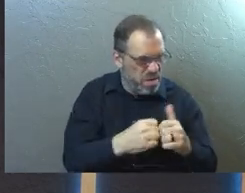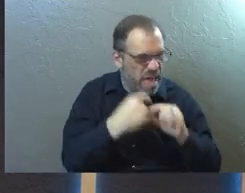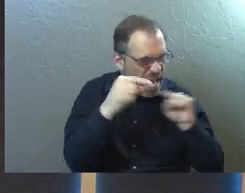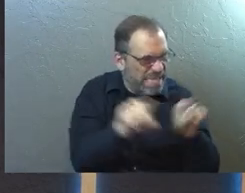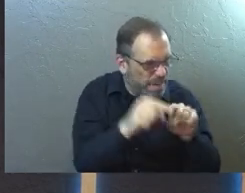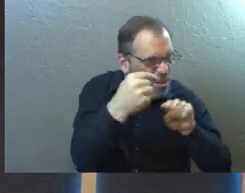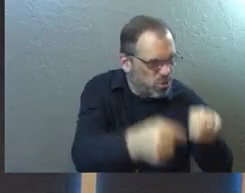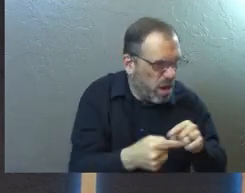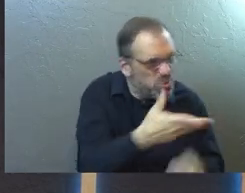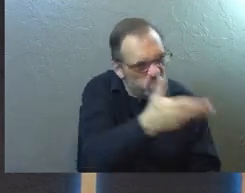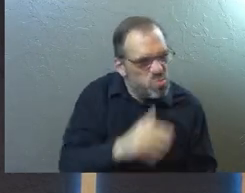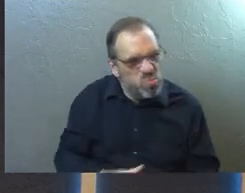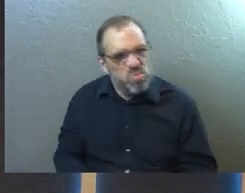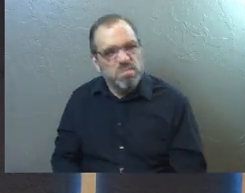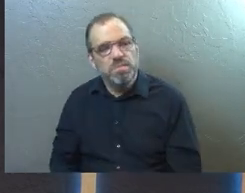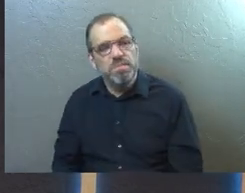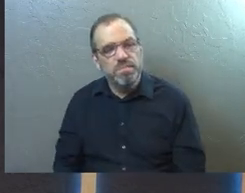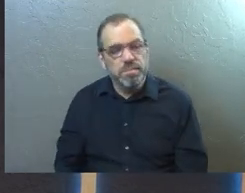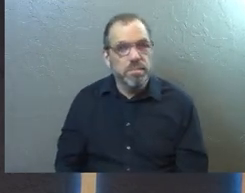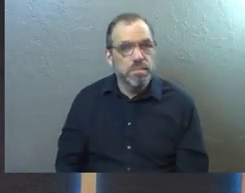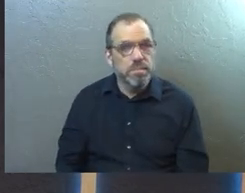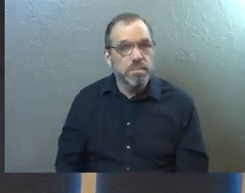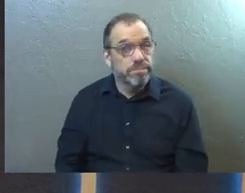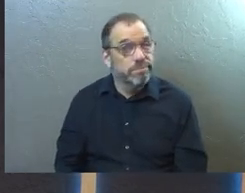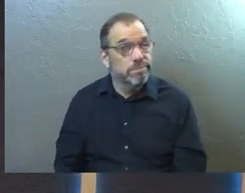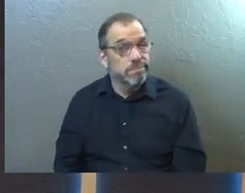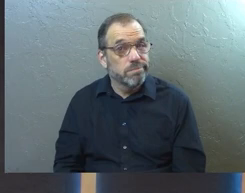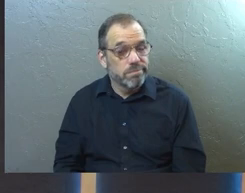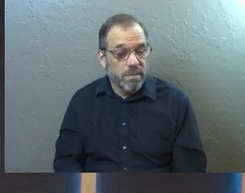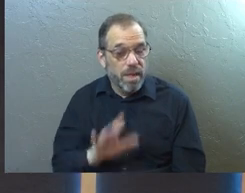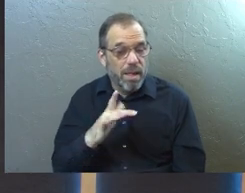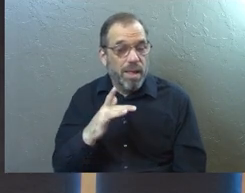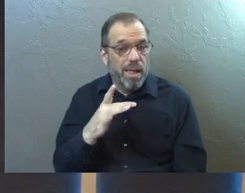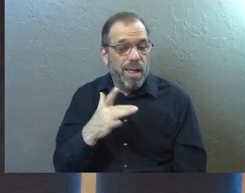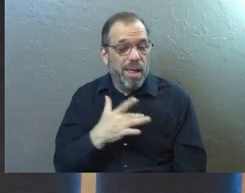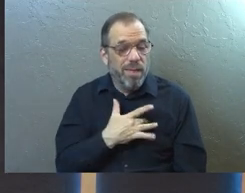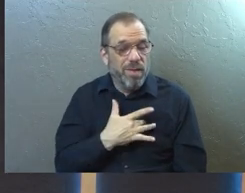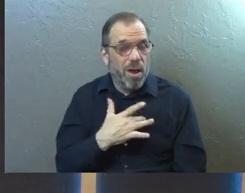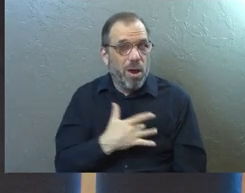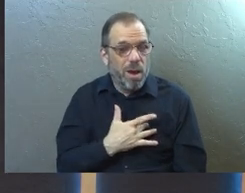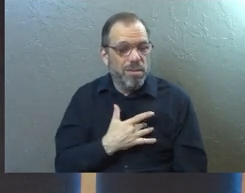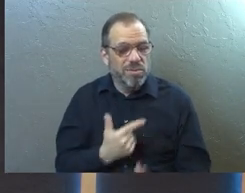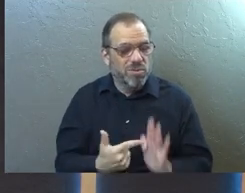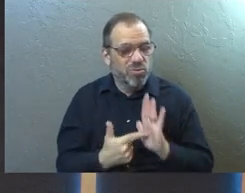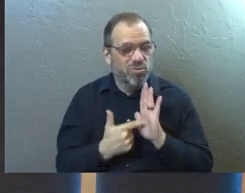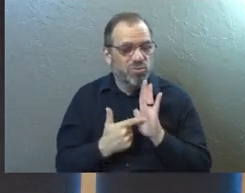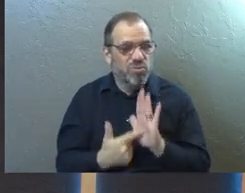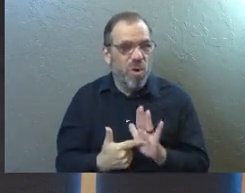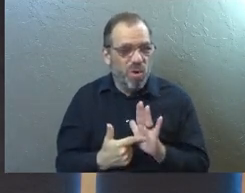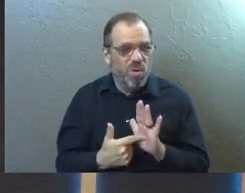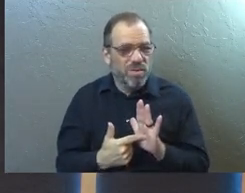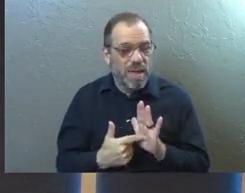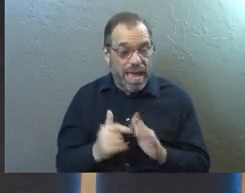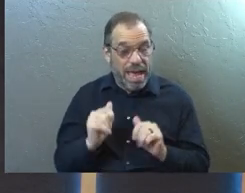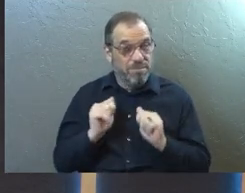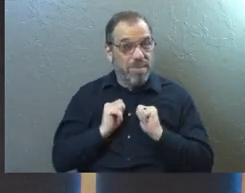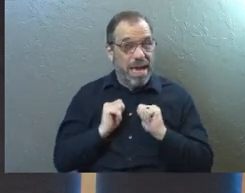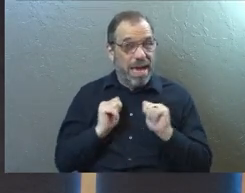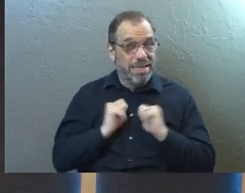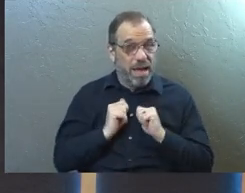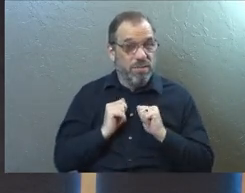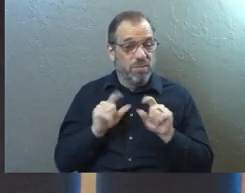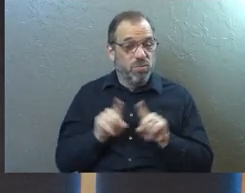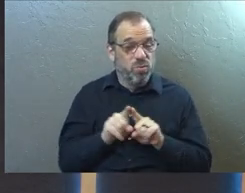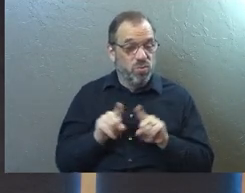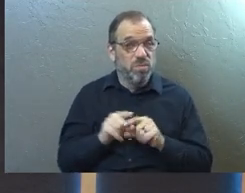those same things. There's something happening here in their hearts, I think, that's really revealing. And I think I recognize myself in it